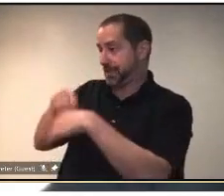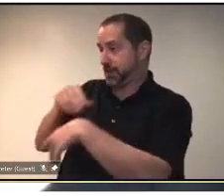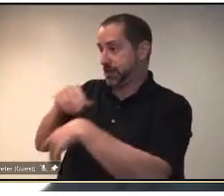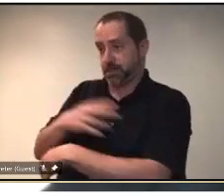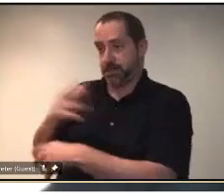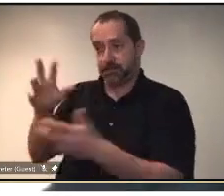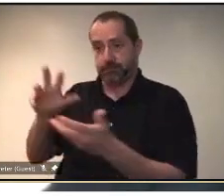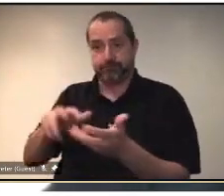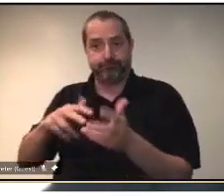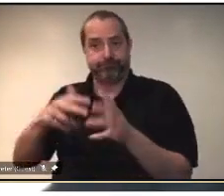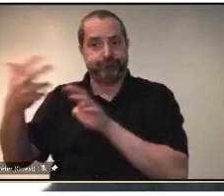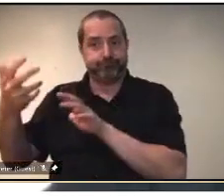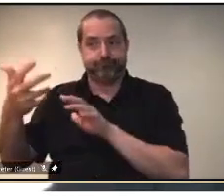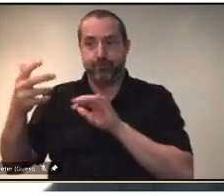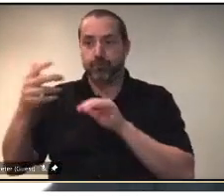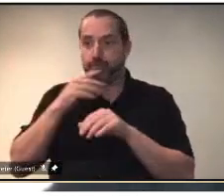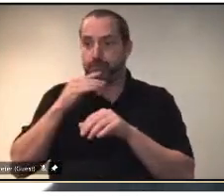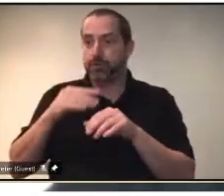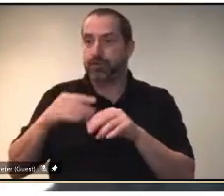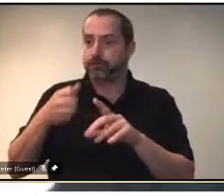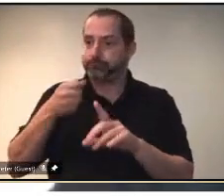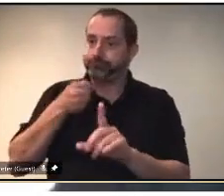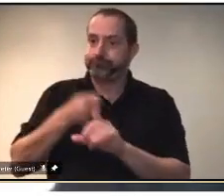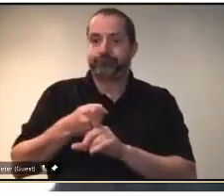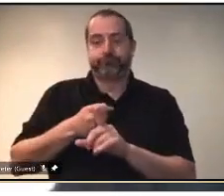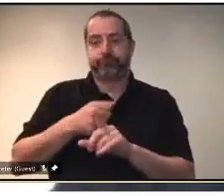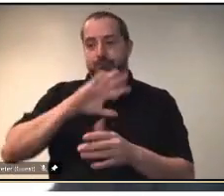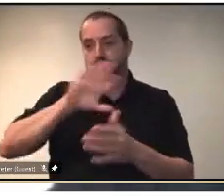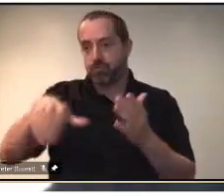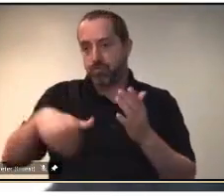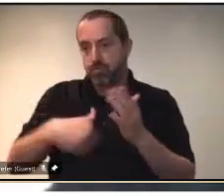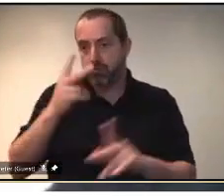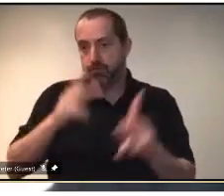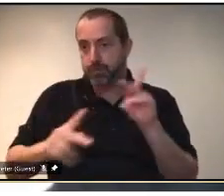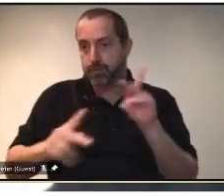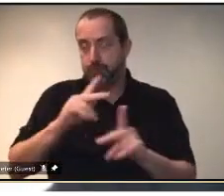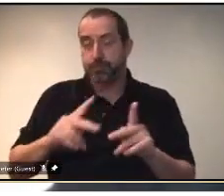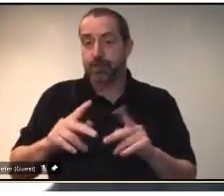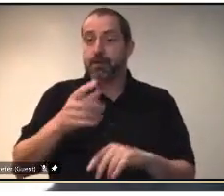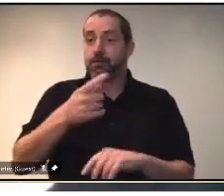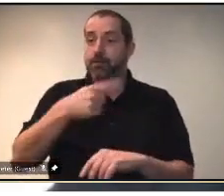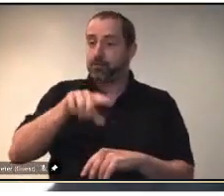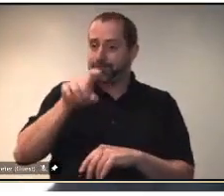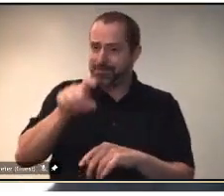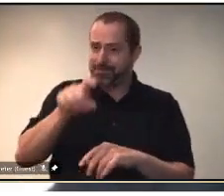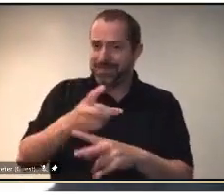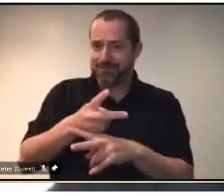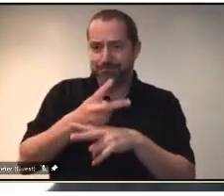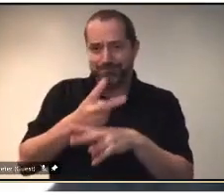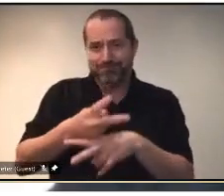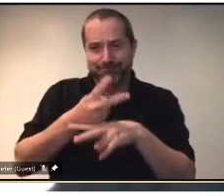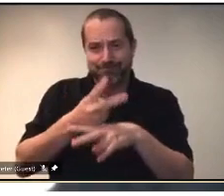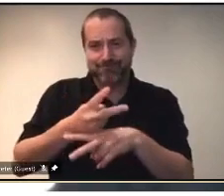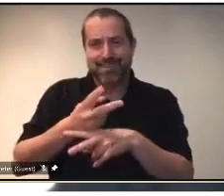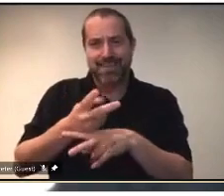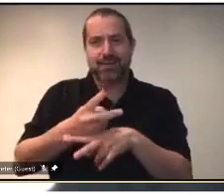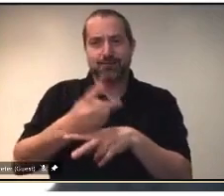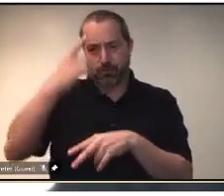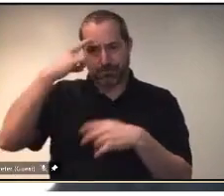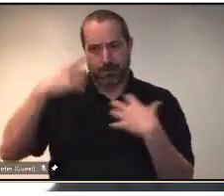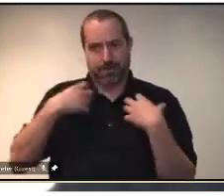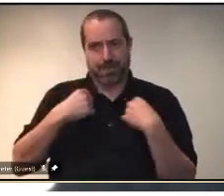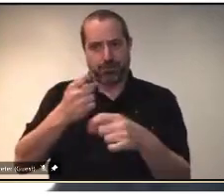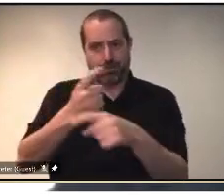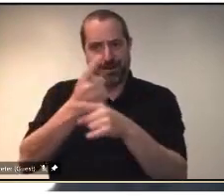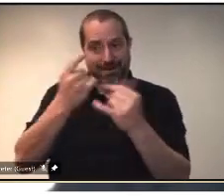it has a lasting impact on us so we have to make sure that we're we're looking after our mental health right now but also looking at it